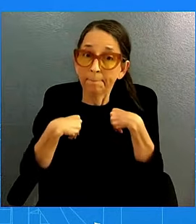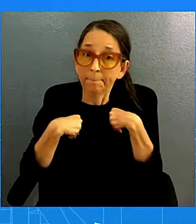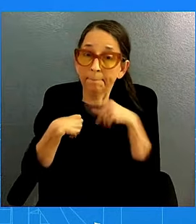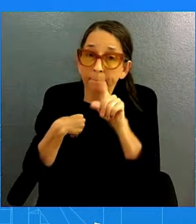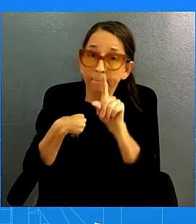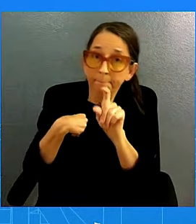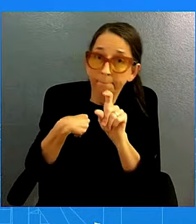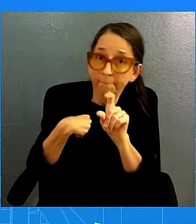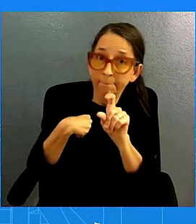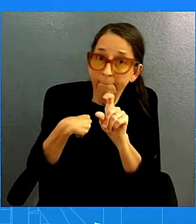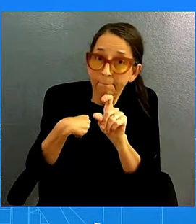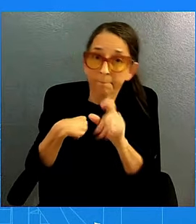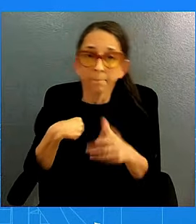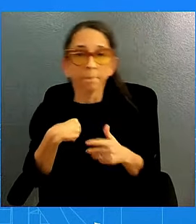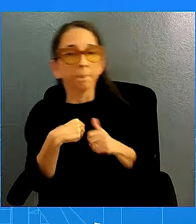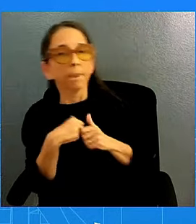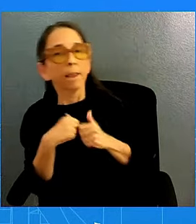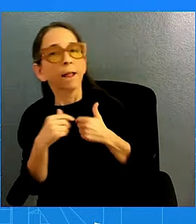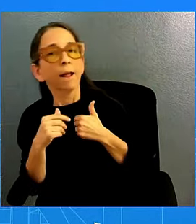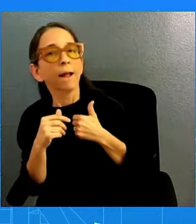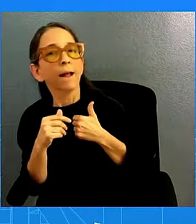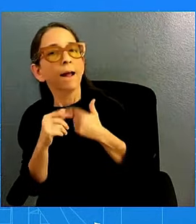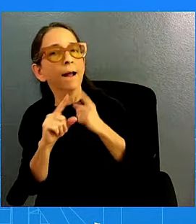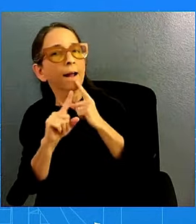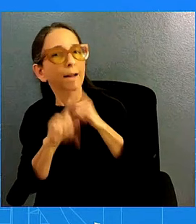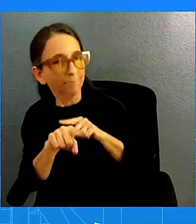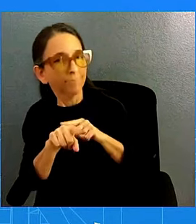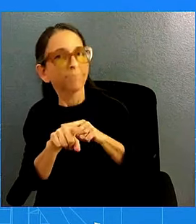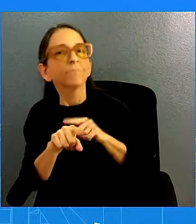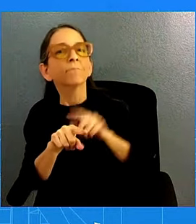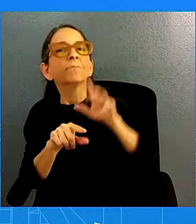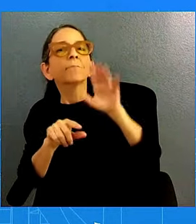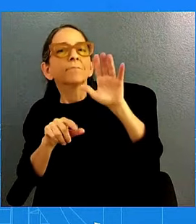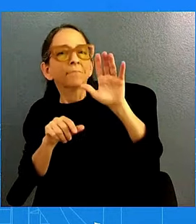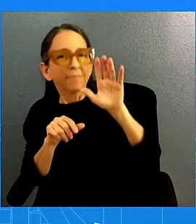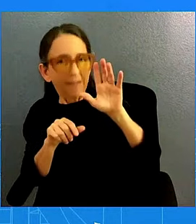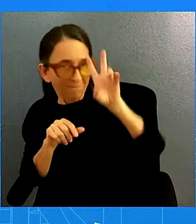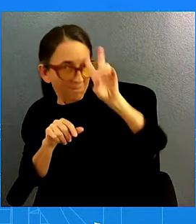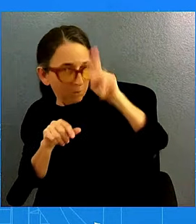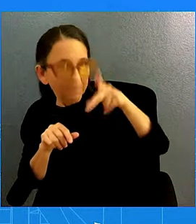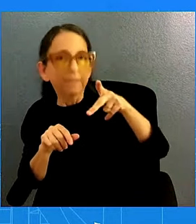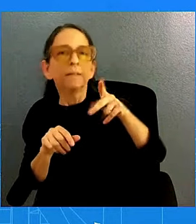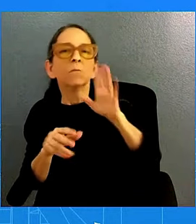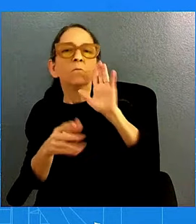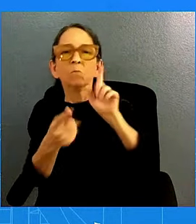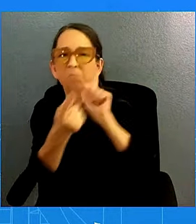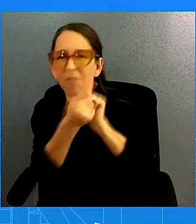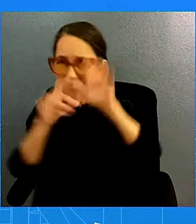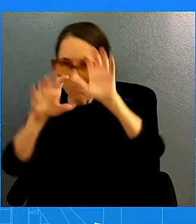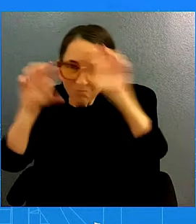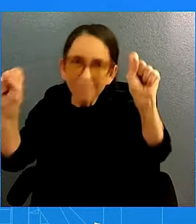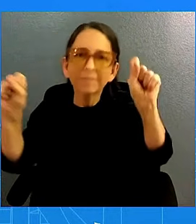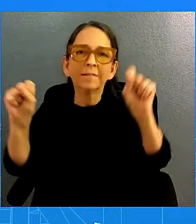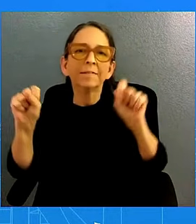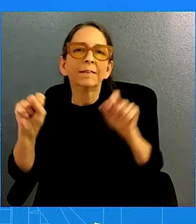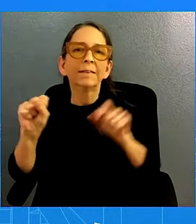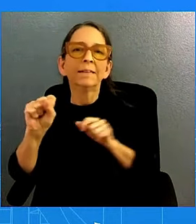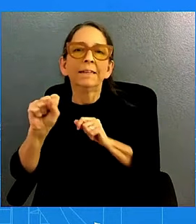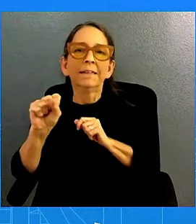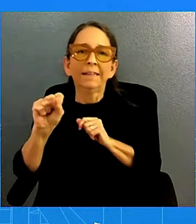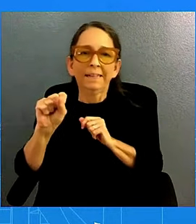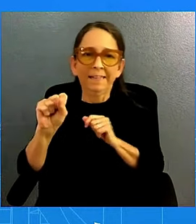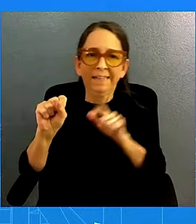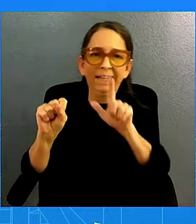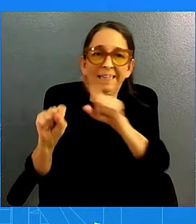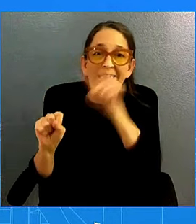You know she has met with President Zelensky face-to-face on a couple of occasions, and I know she's spoken to him on the phone. I have little doubt that